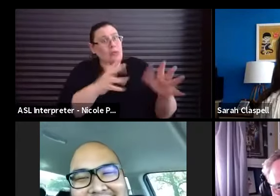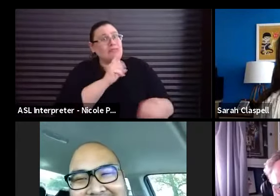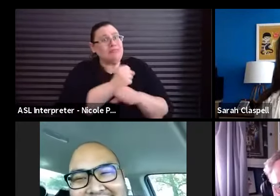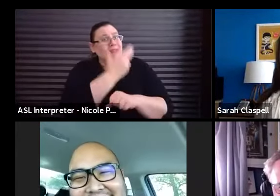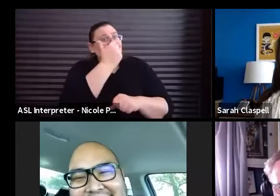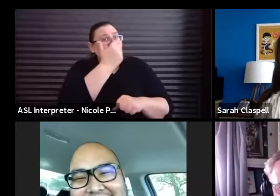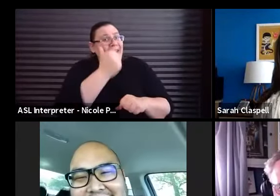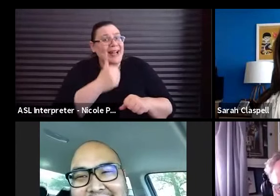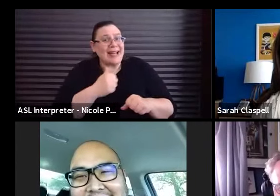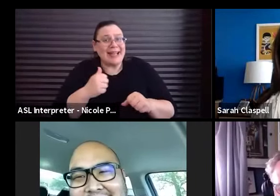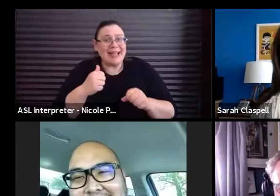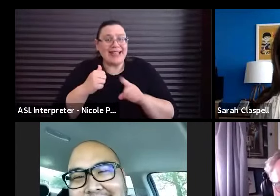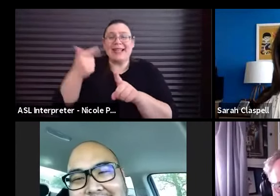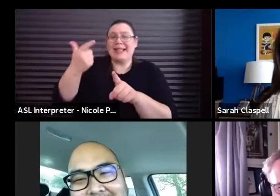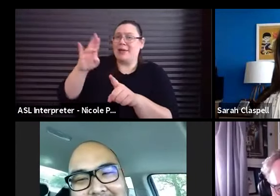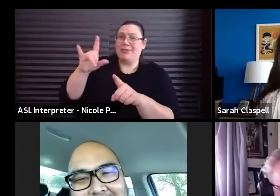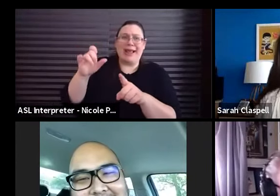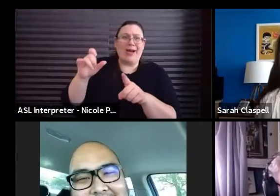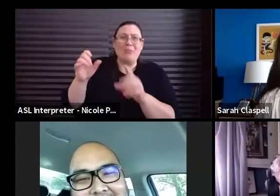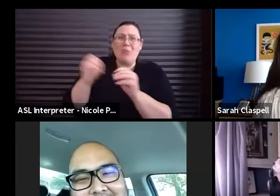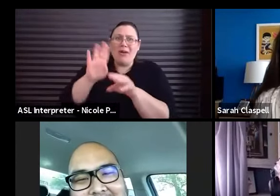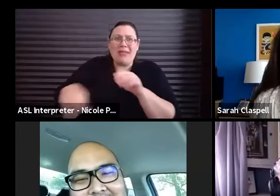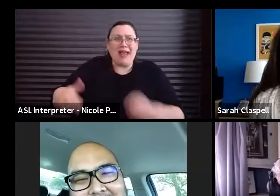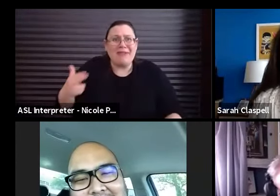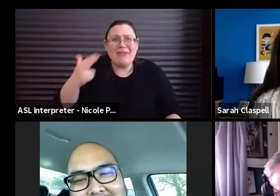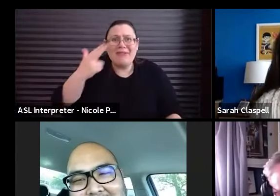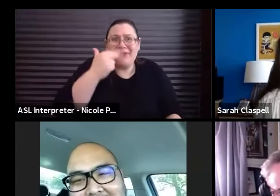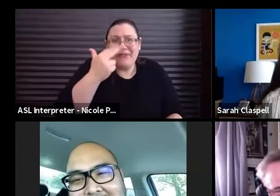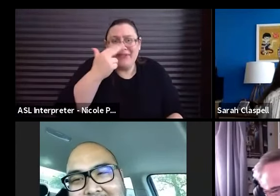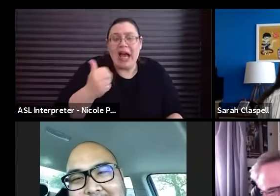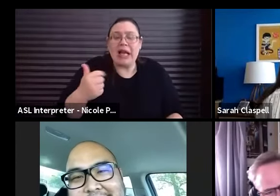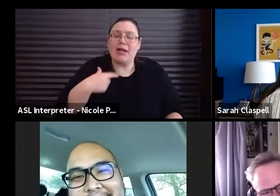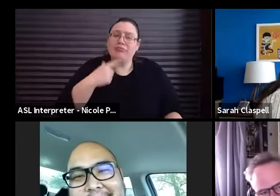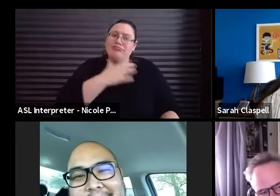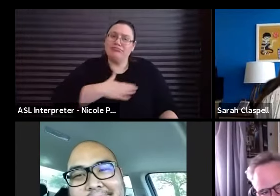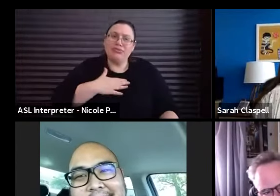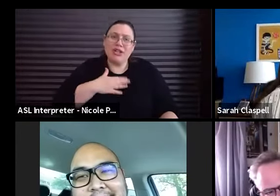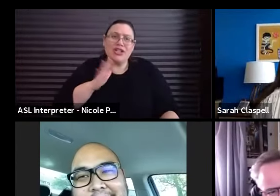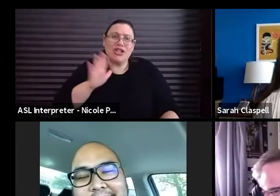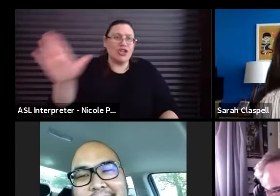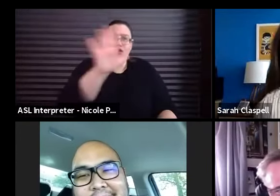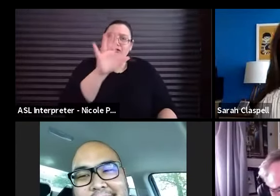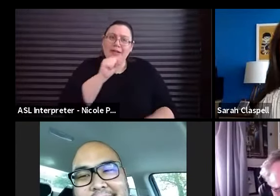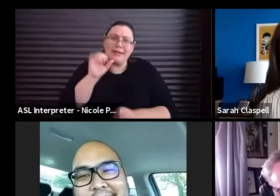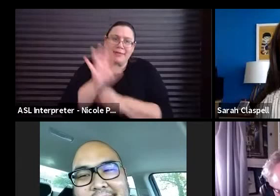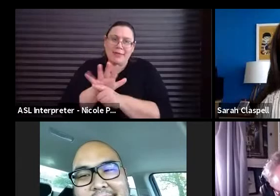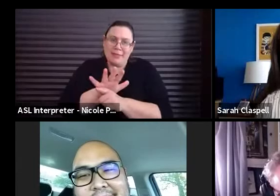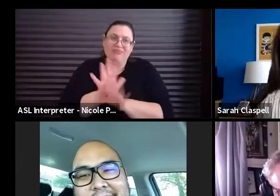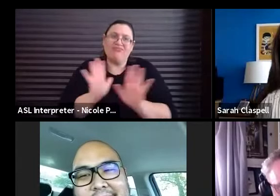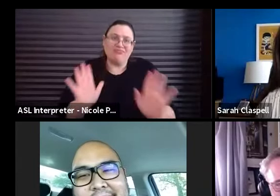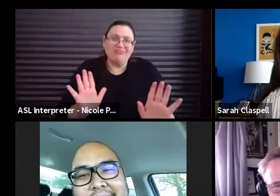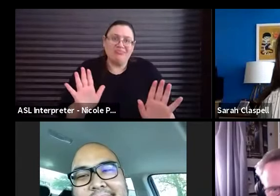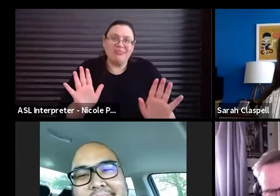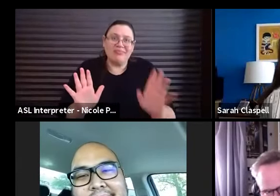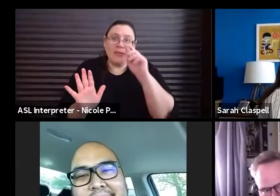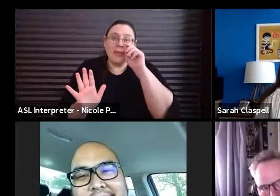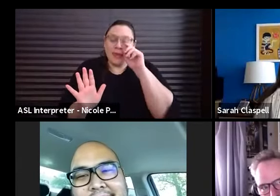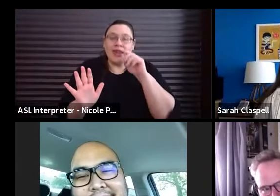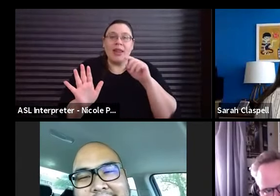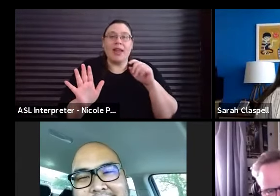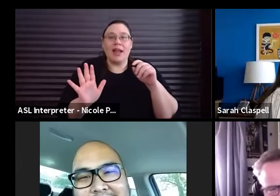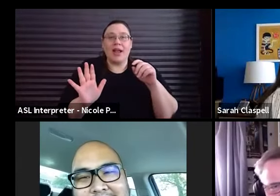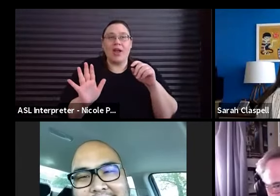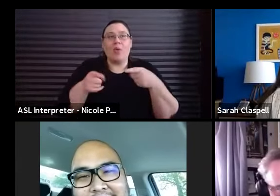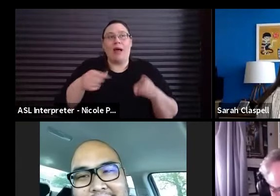They were beyond funny. And I have to say, I appreciated your commitment because that's really, so as I'm